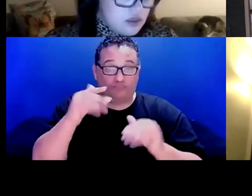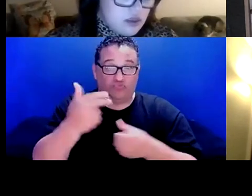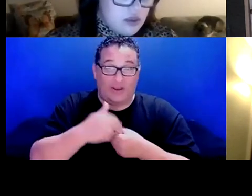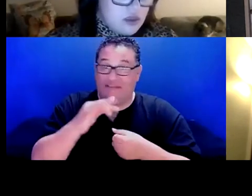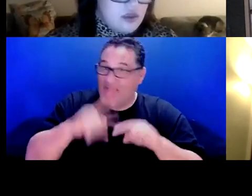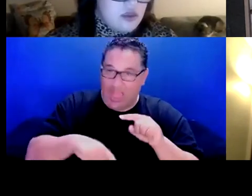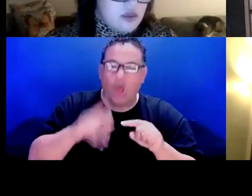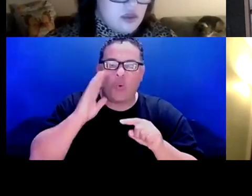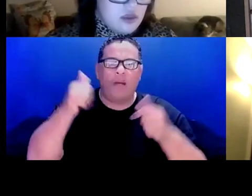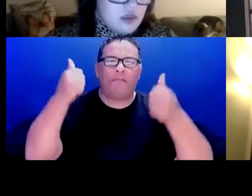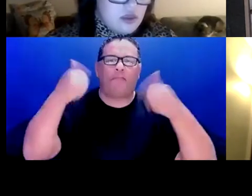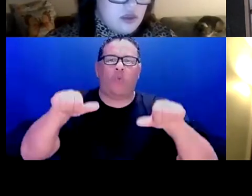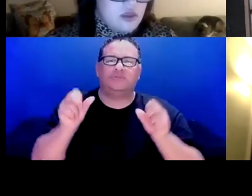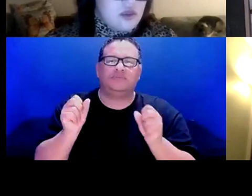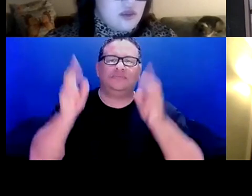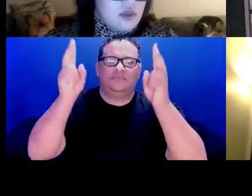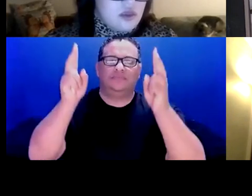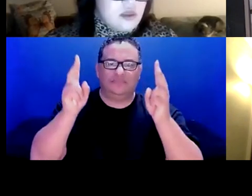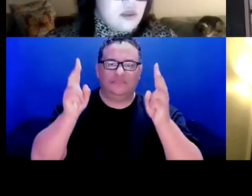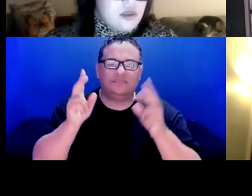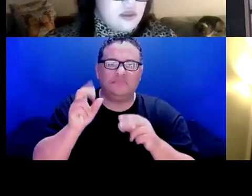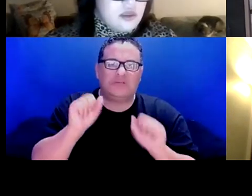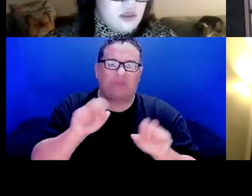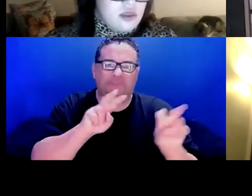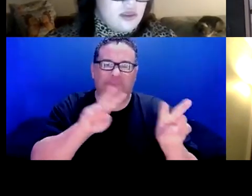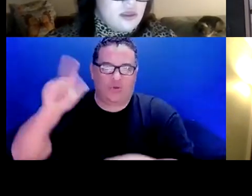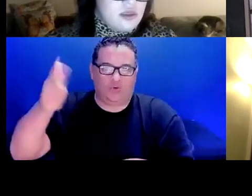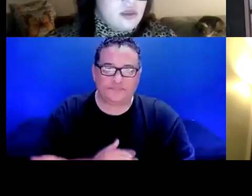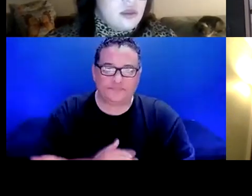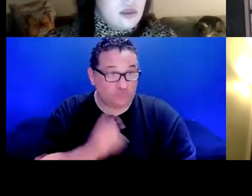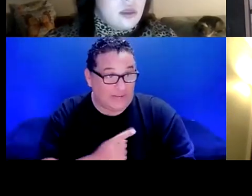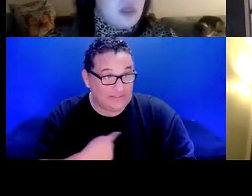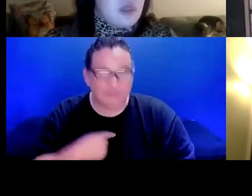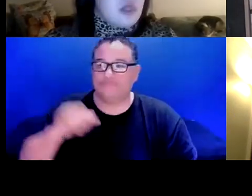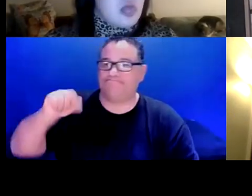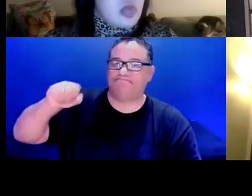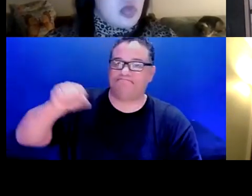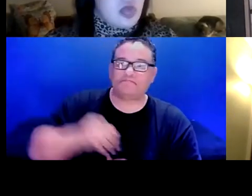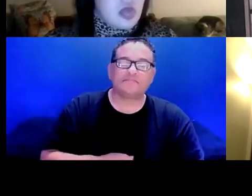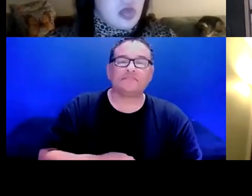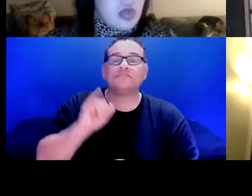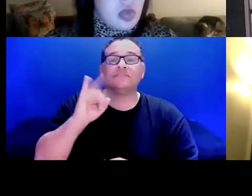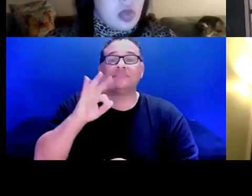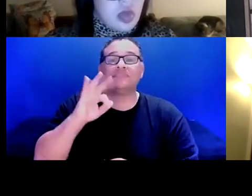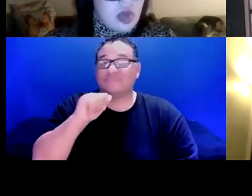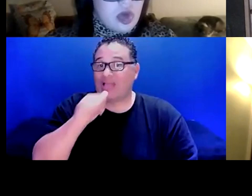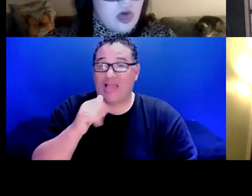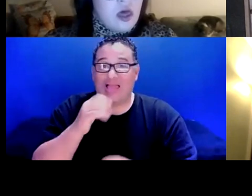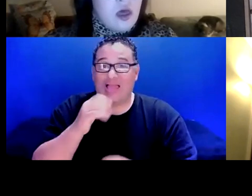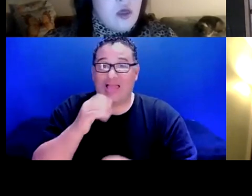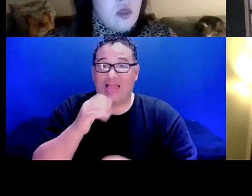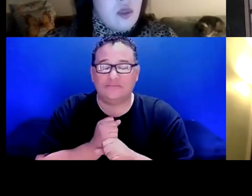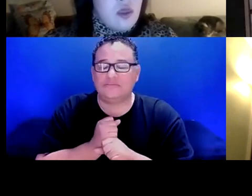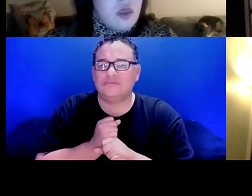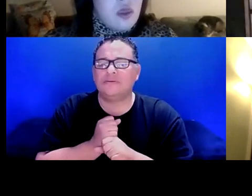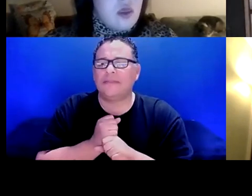posted, correct Natalie? Correct. Okay. And if you didn't get that Spanish, if you didn't